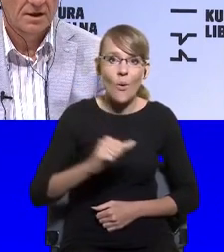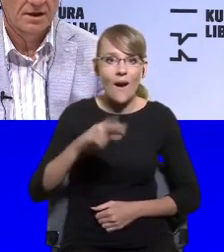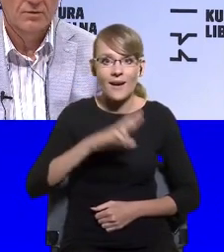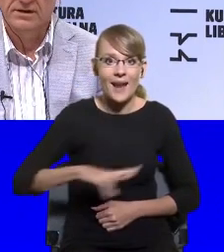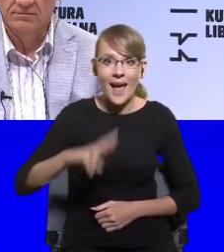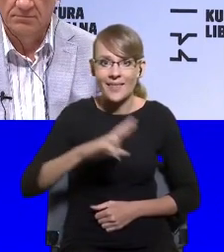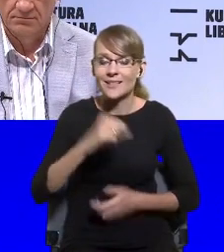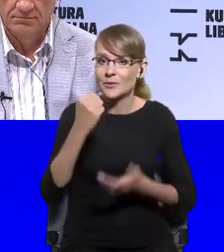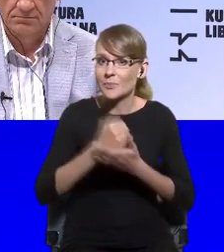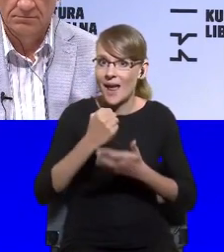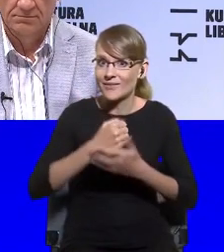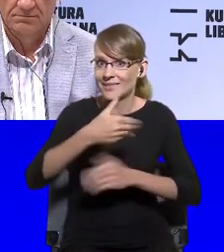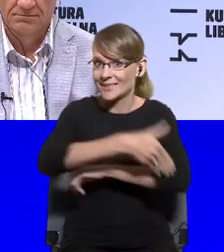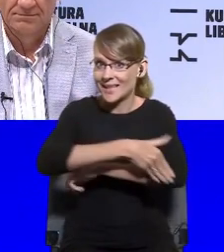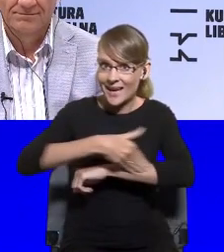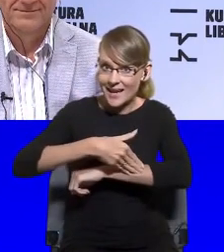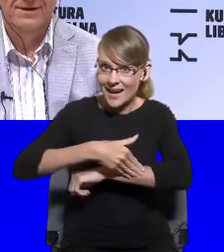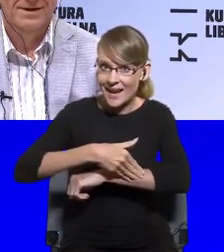Welcome.